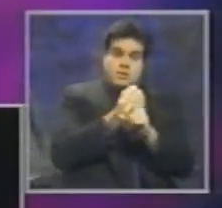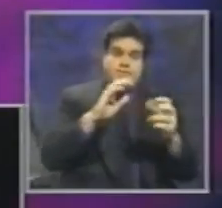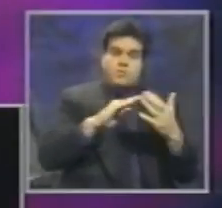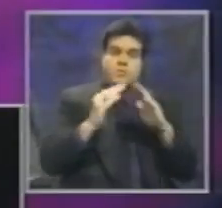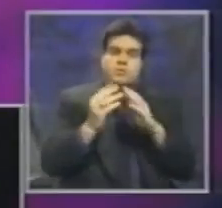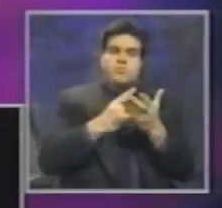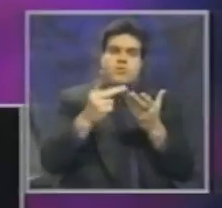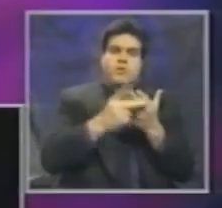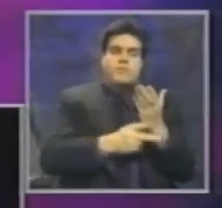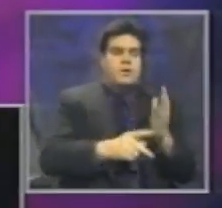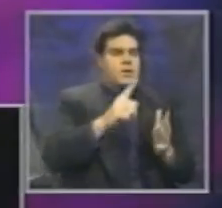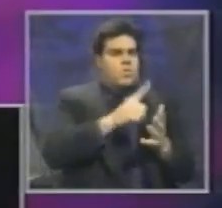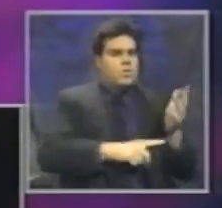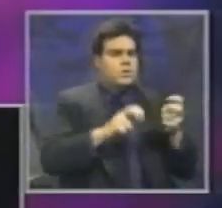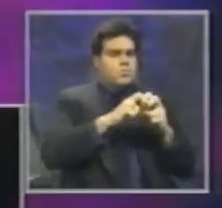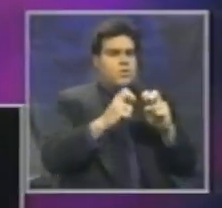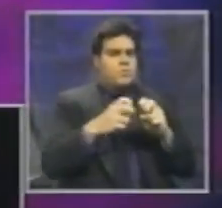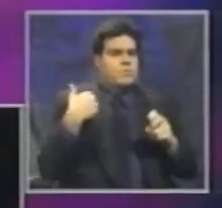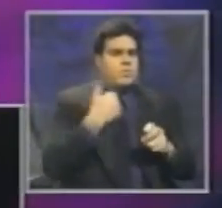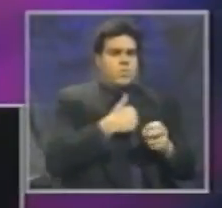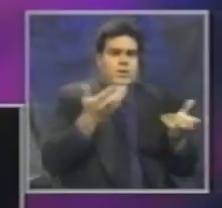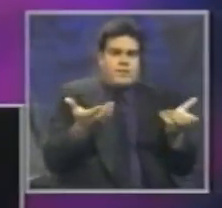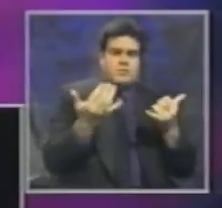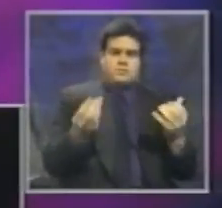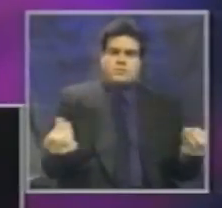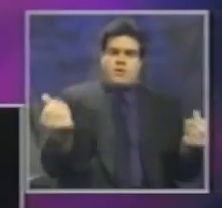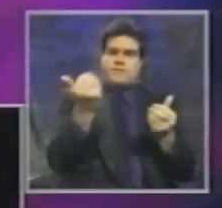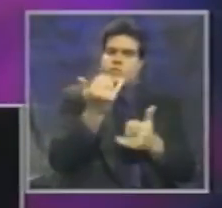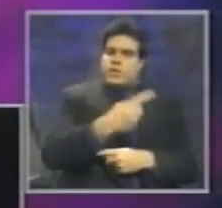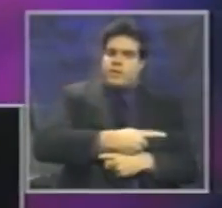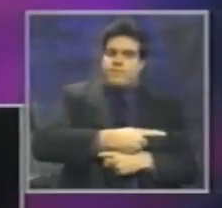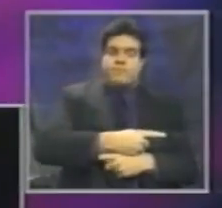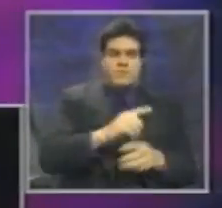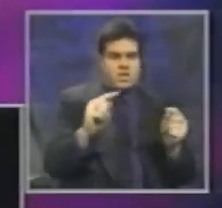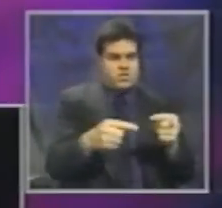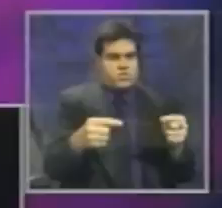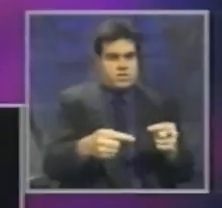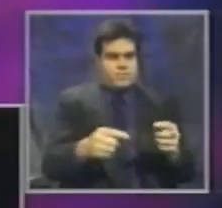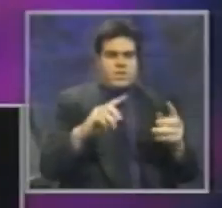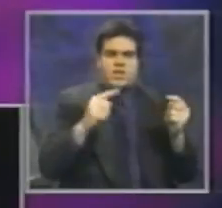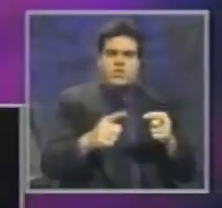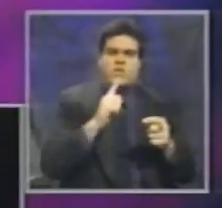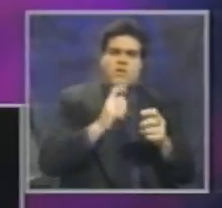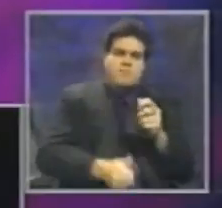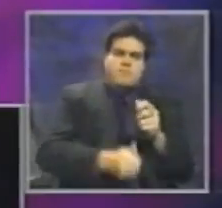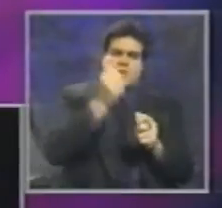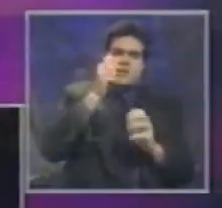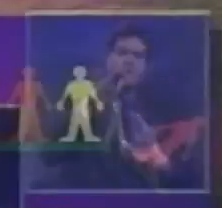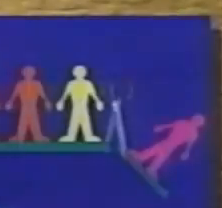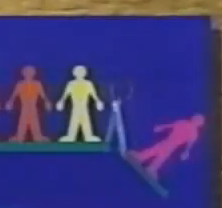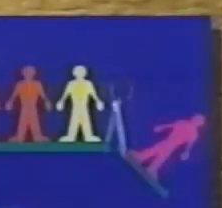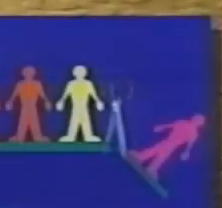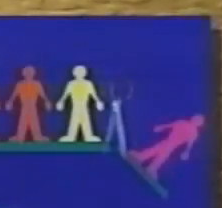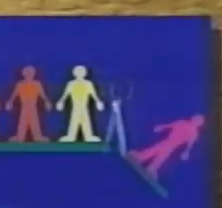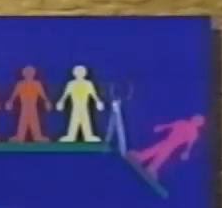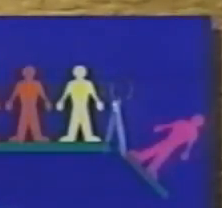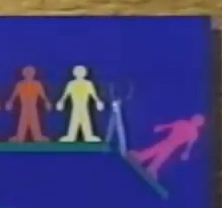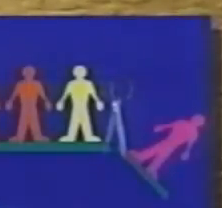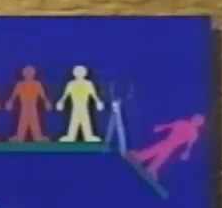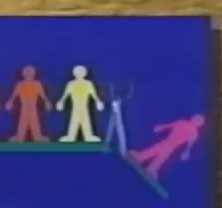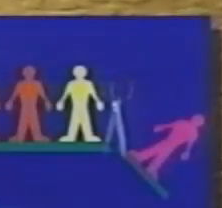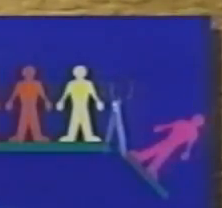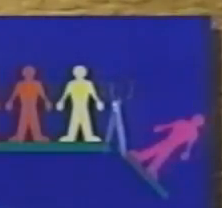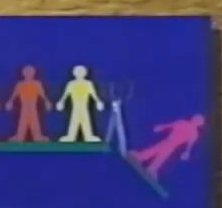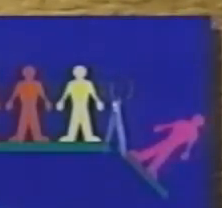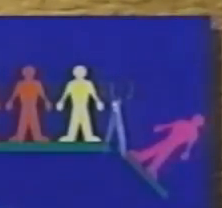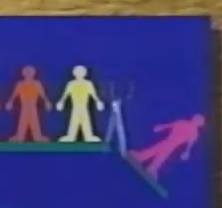What's the problem we're here to solve today? Injuries. Injuries are a major societal problem affecting all Americans. Injuries